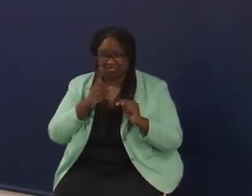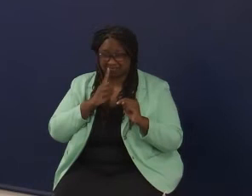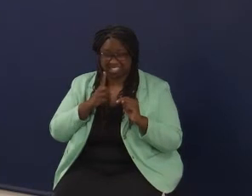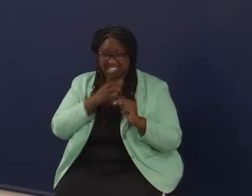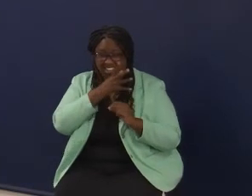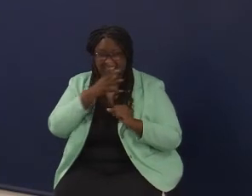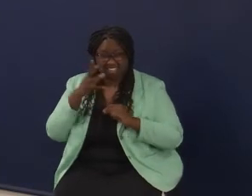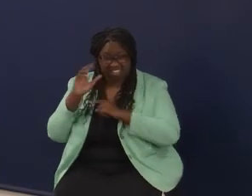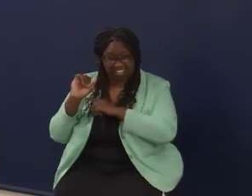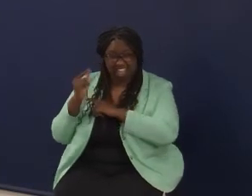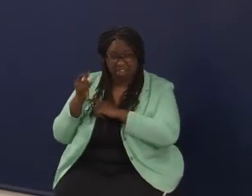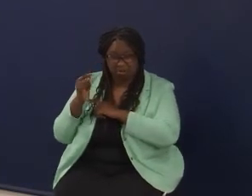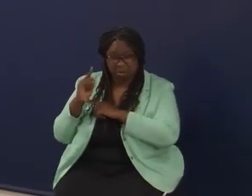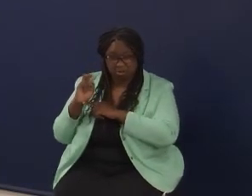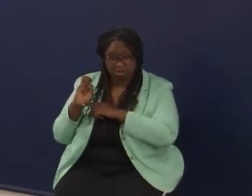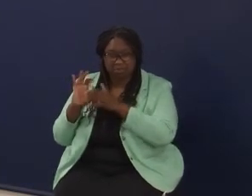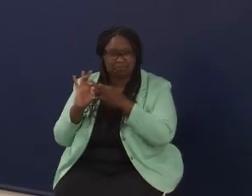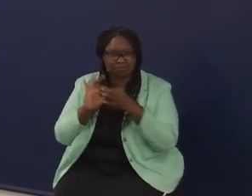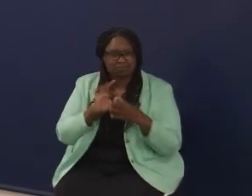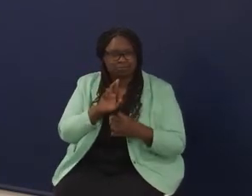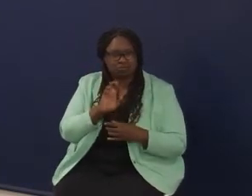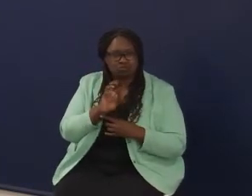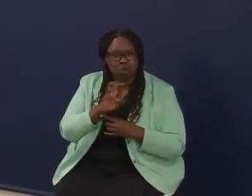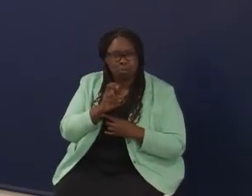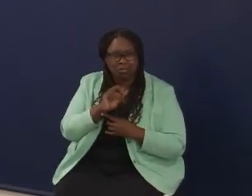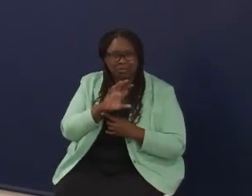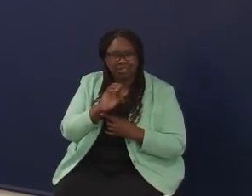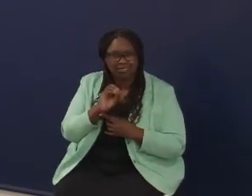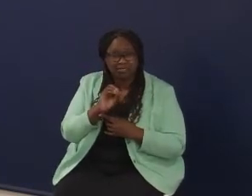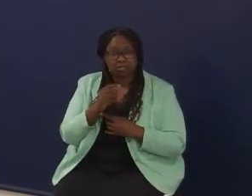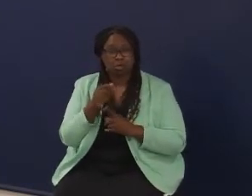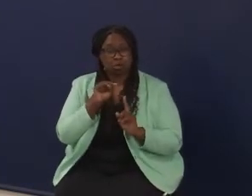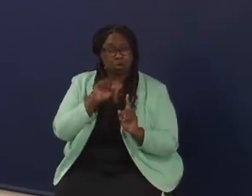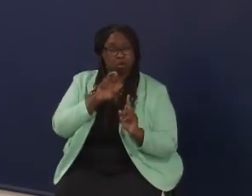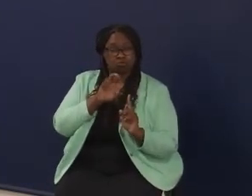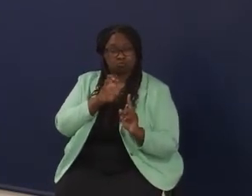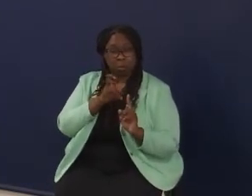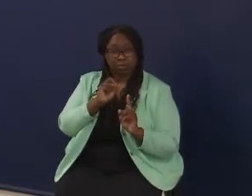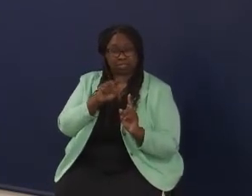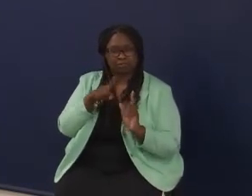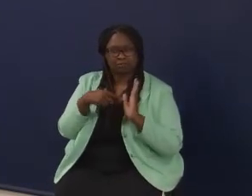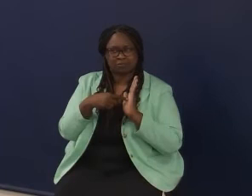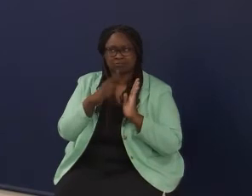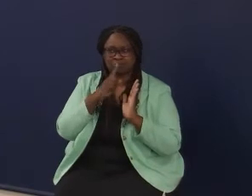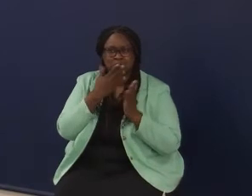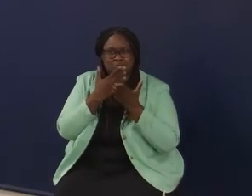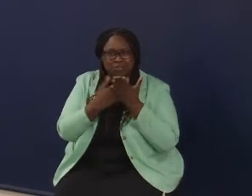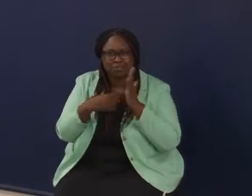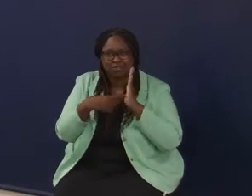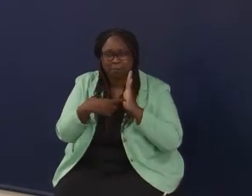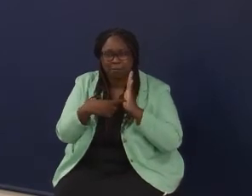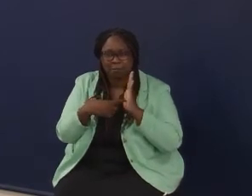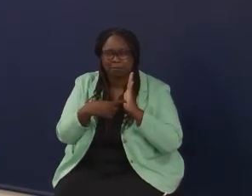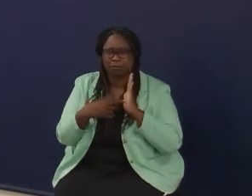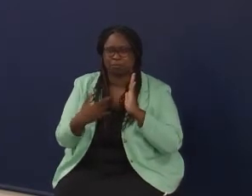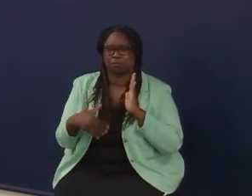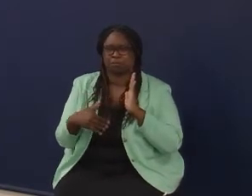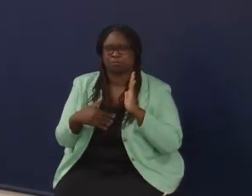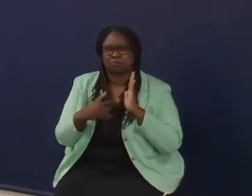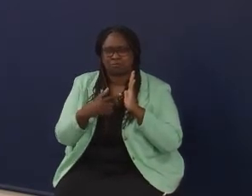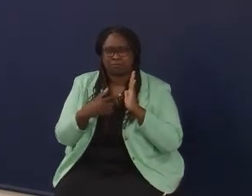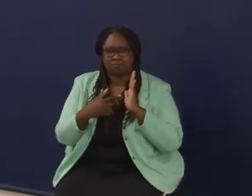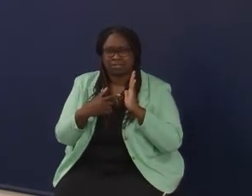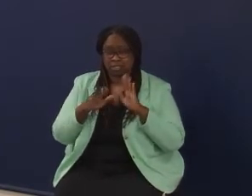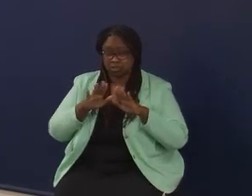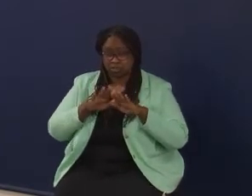County right now, right? So, I think that Rowan actually represents a really good example where the